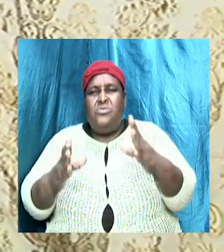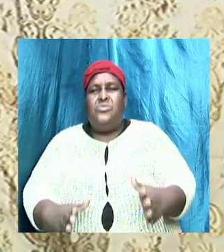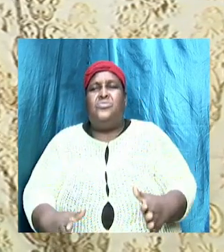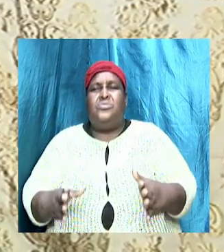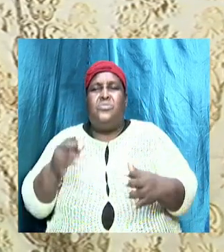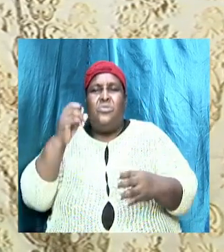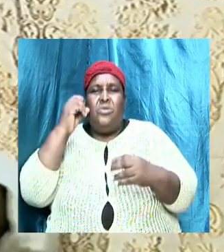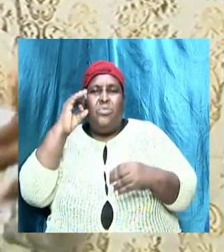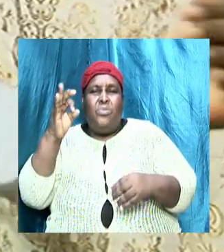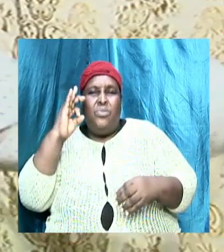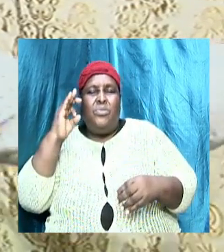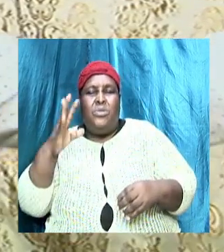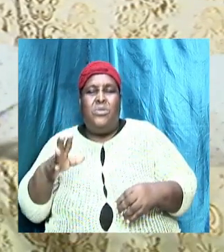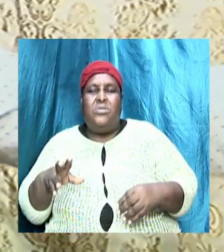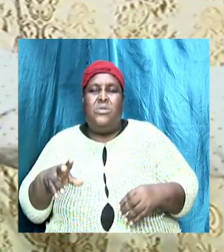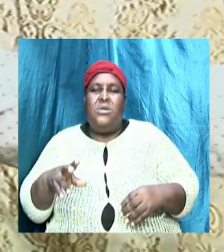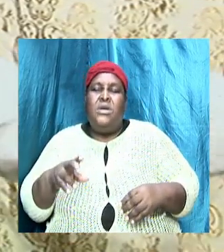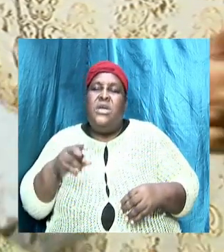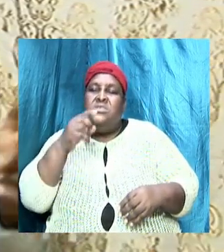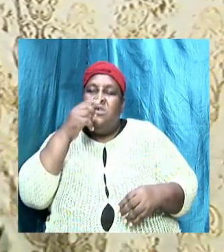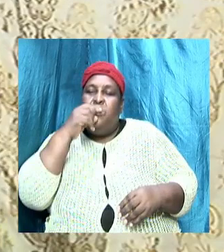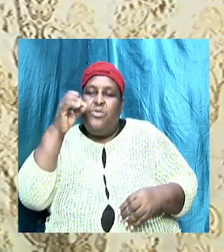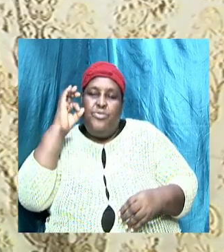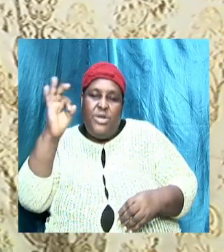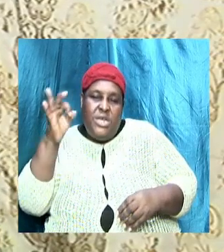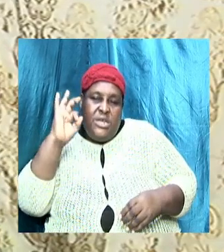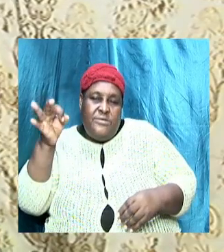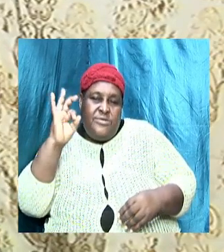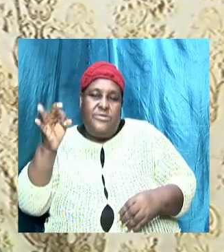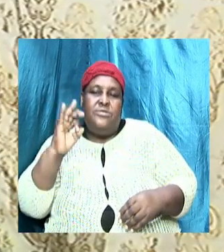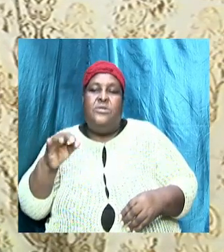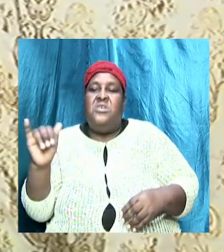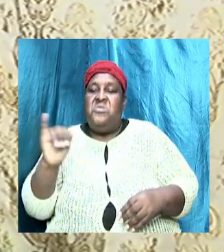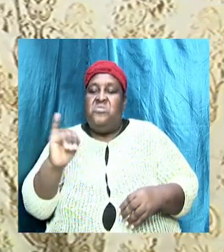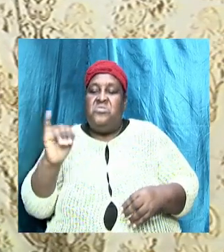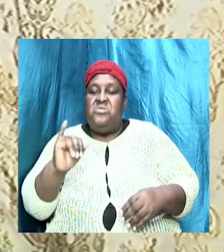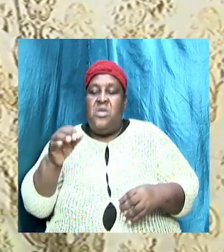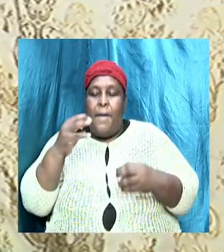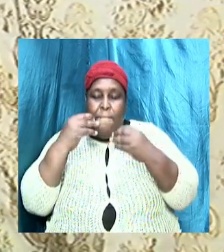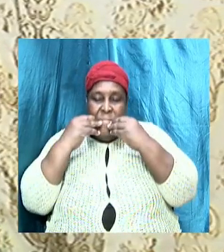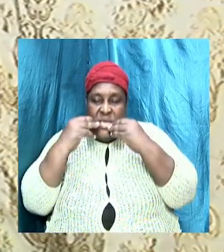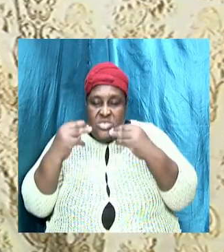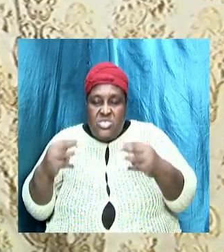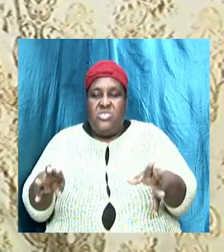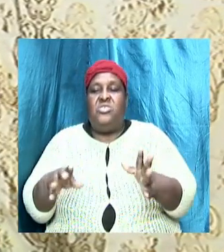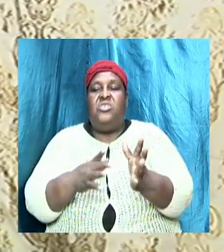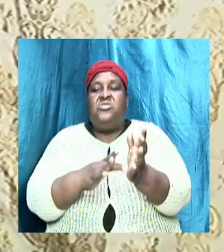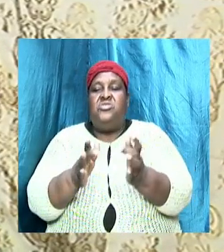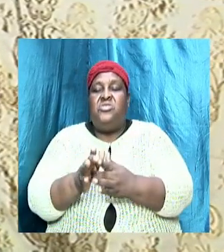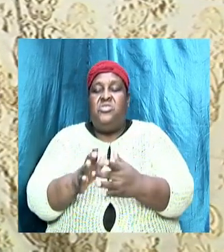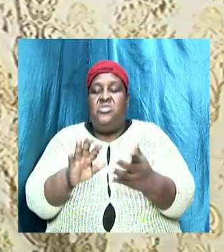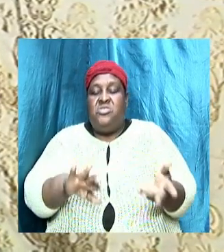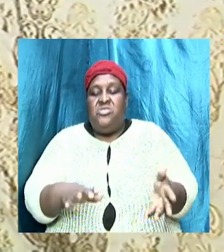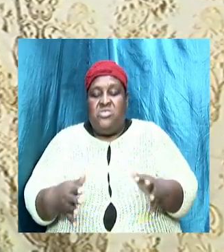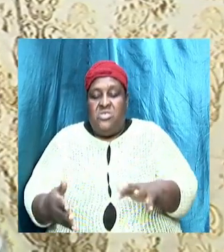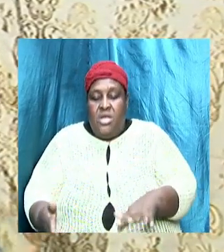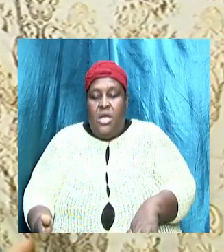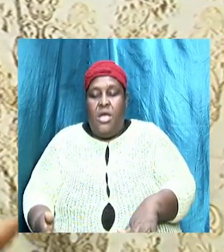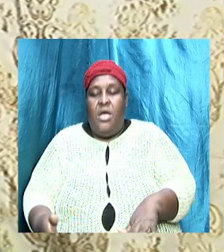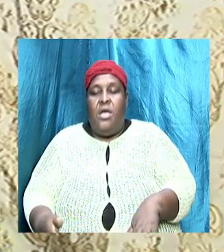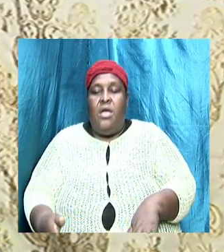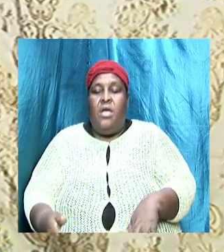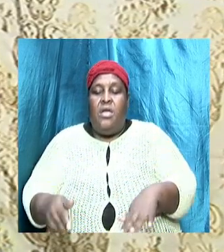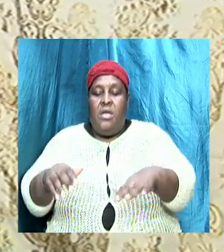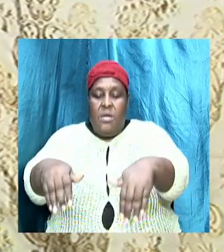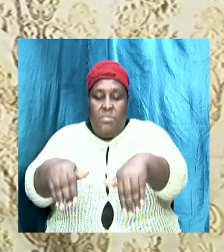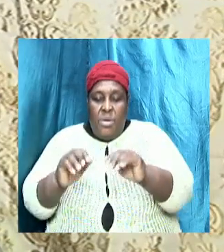the same message that we talk about Christ died according to the scriptures there